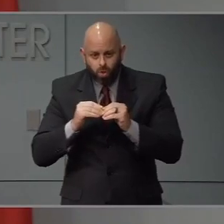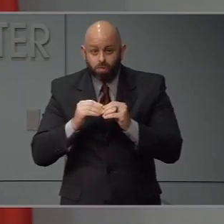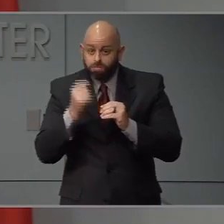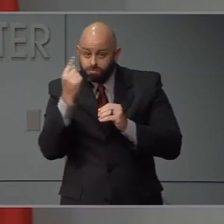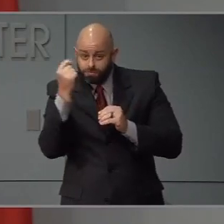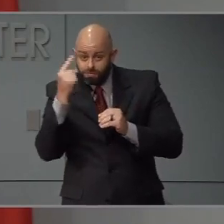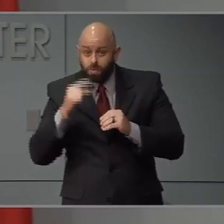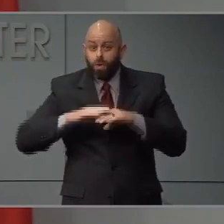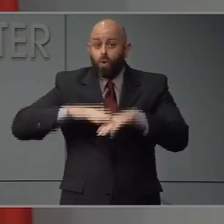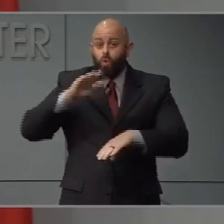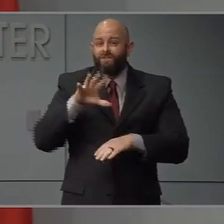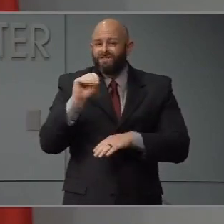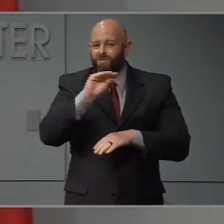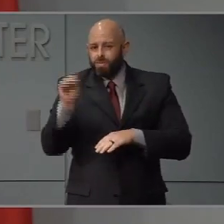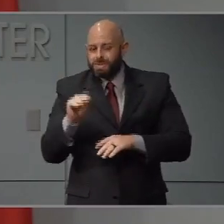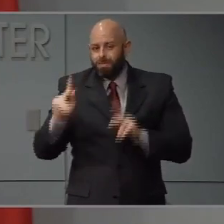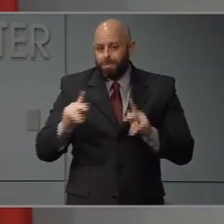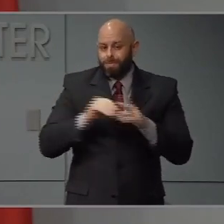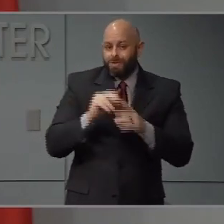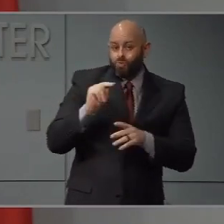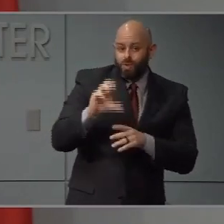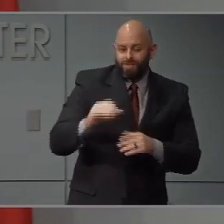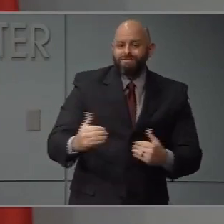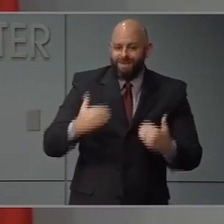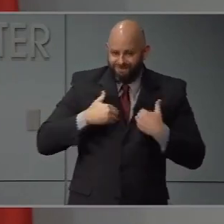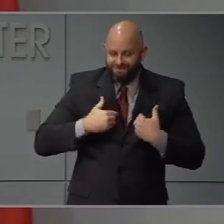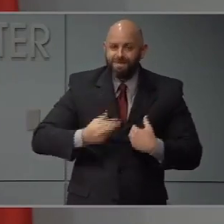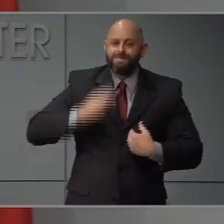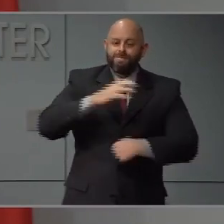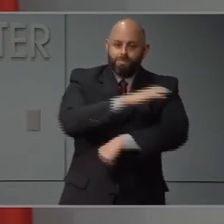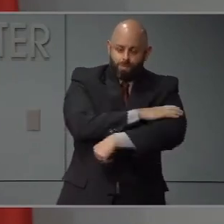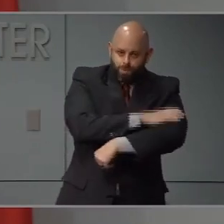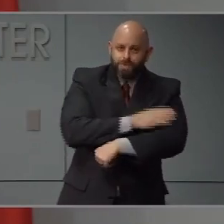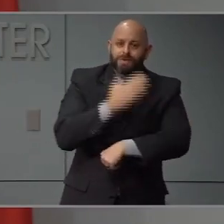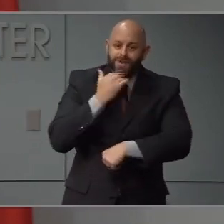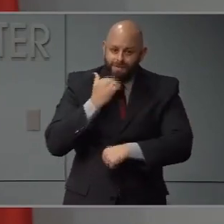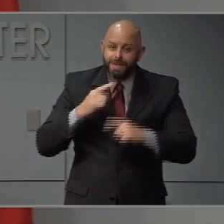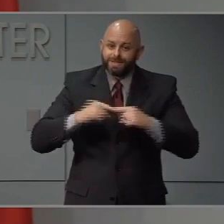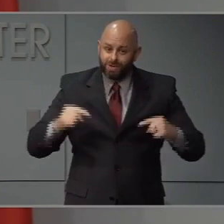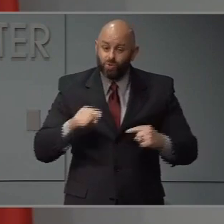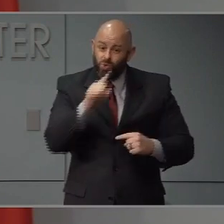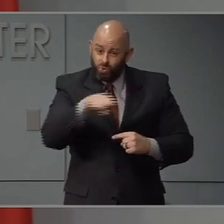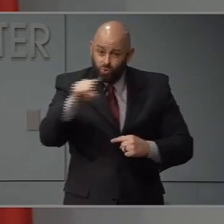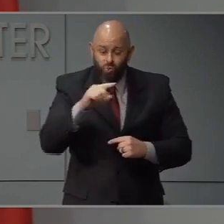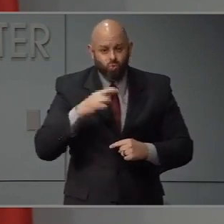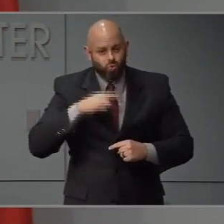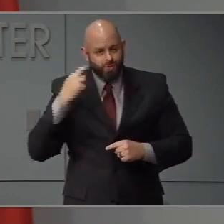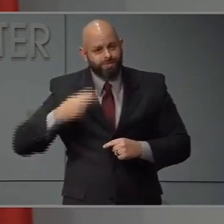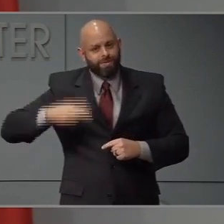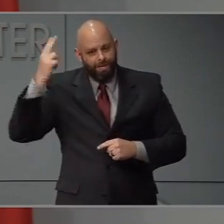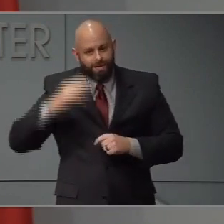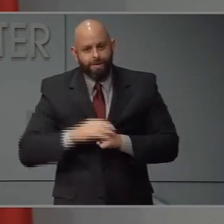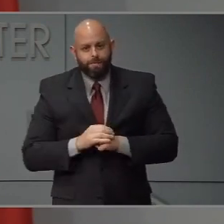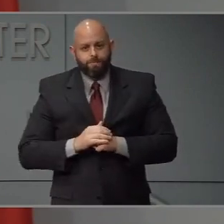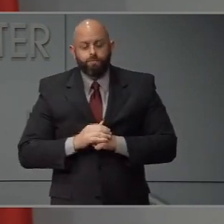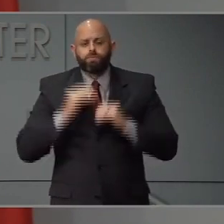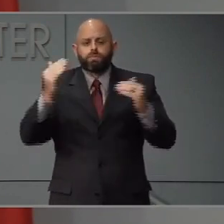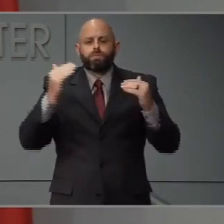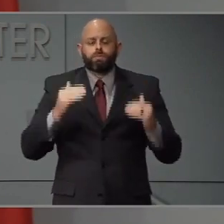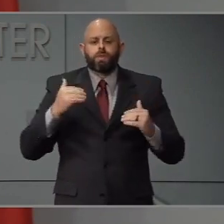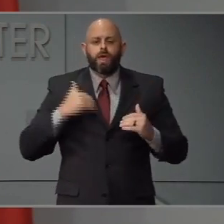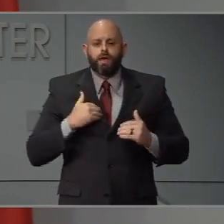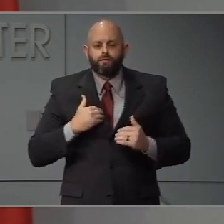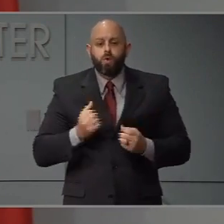Today, North Carolina is also reporting its first case of what's called multi-system inflammatory syndrome